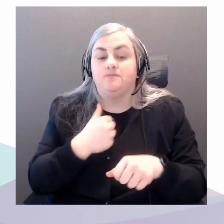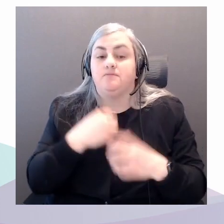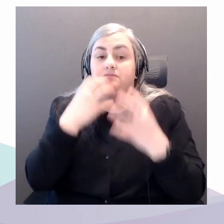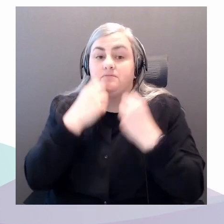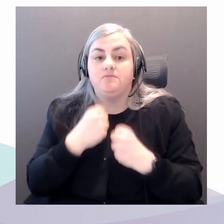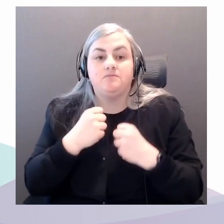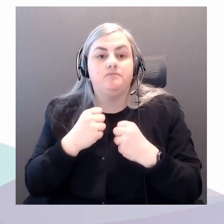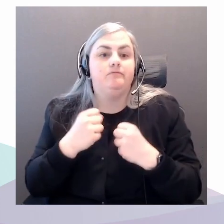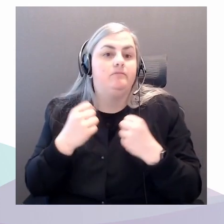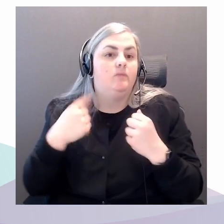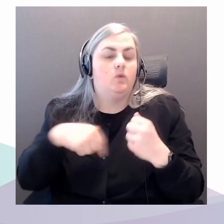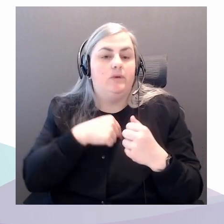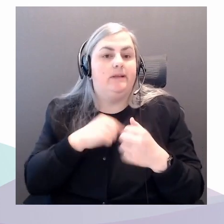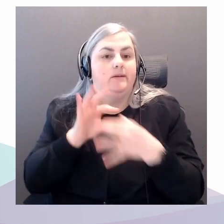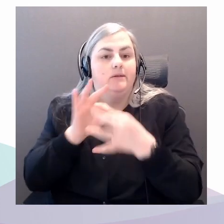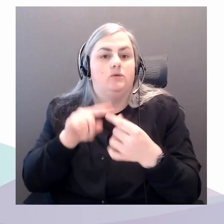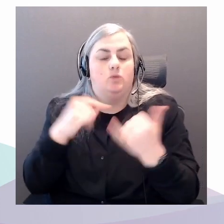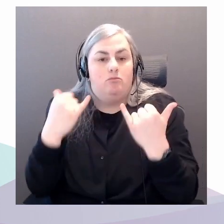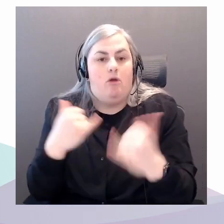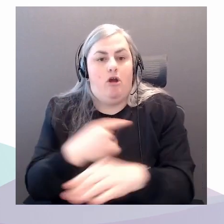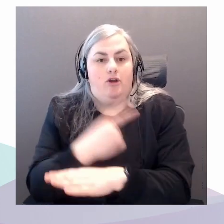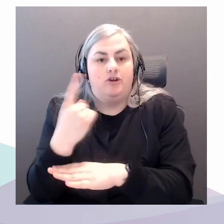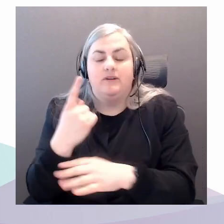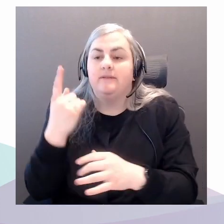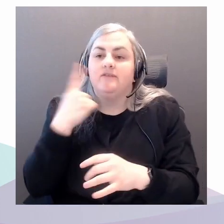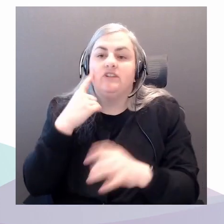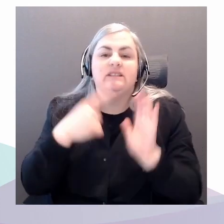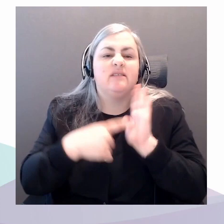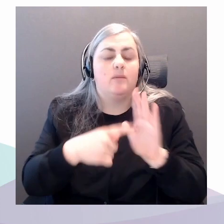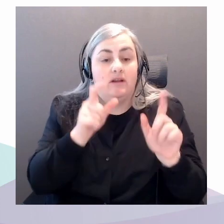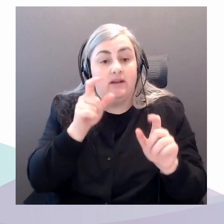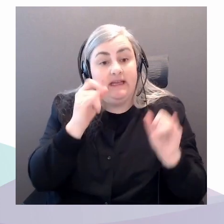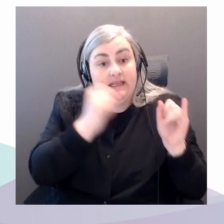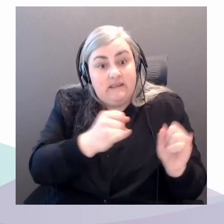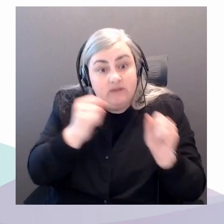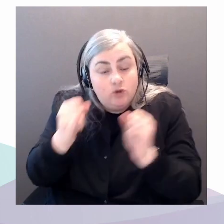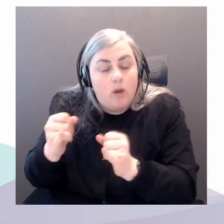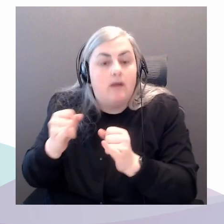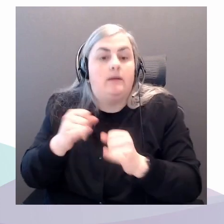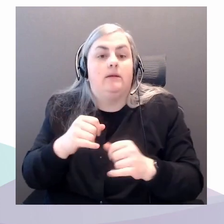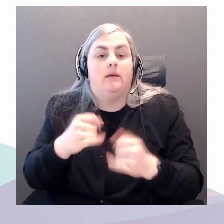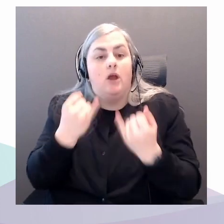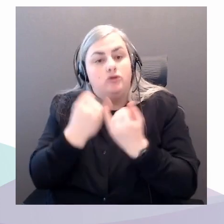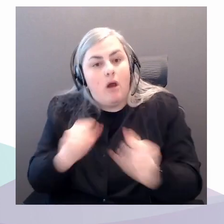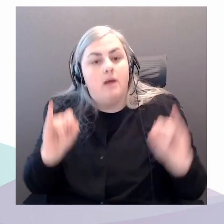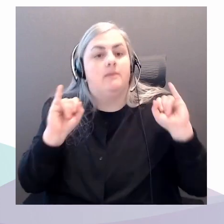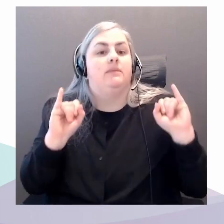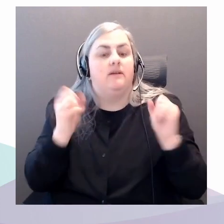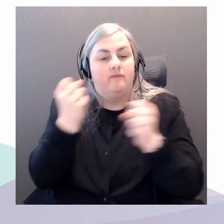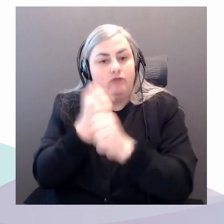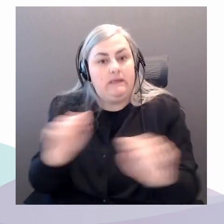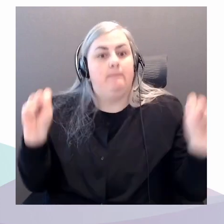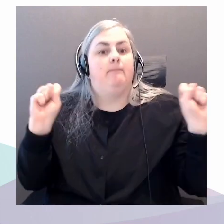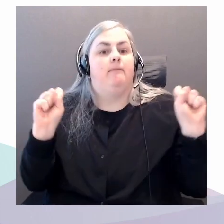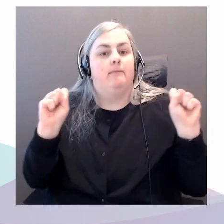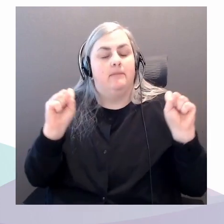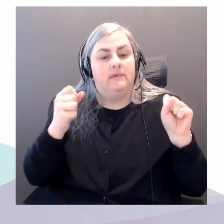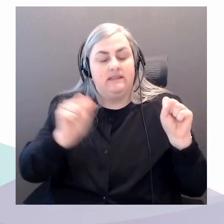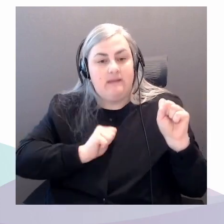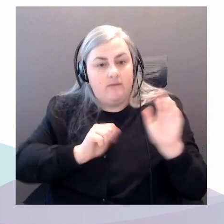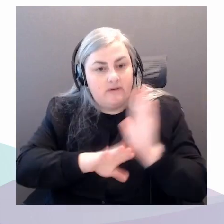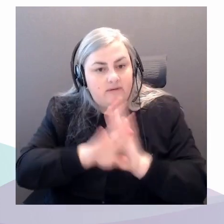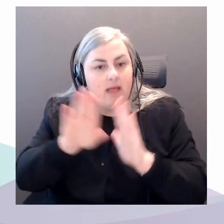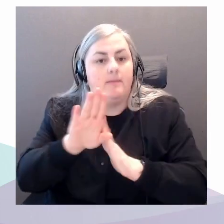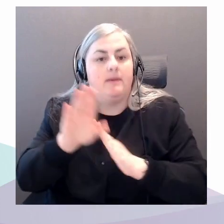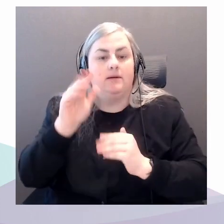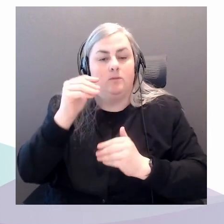Things like individuality, autonomy, freedom, self development, progress, and social and economic